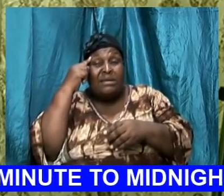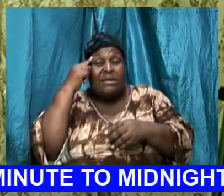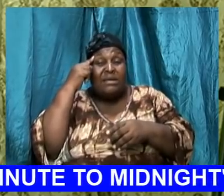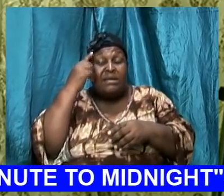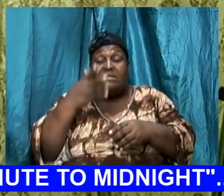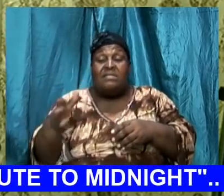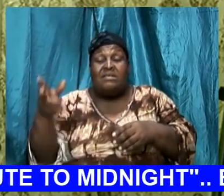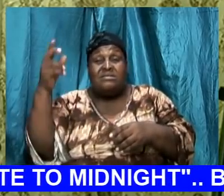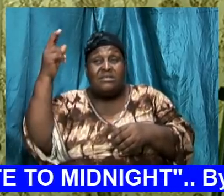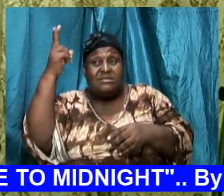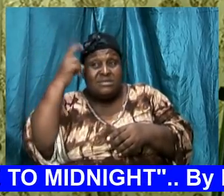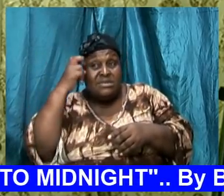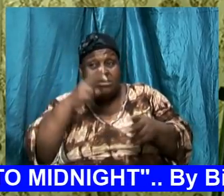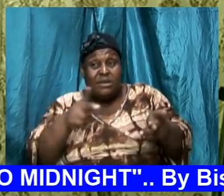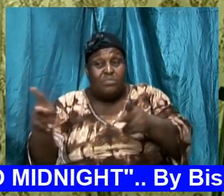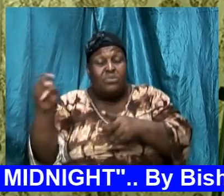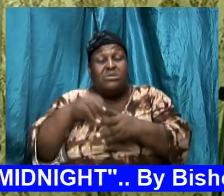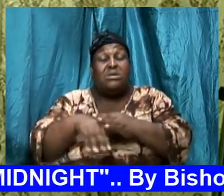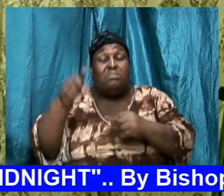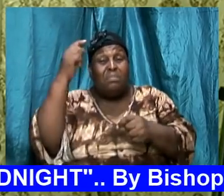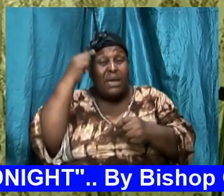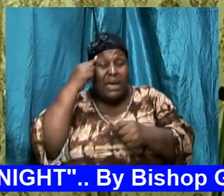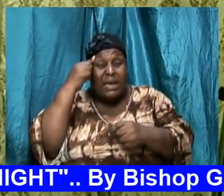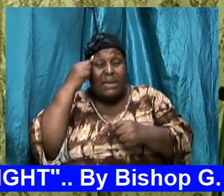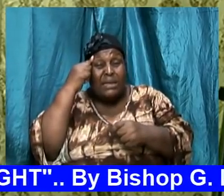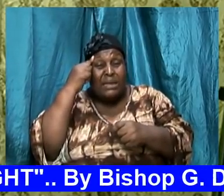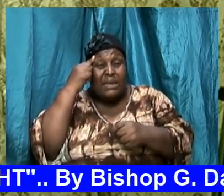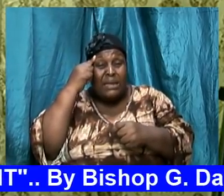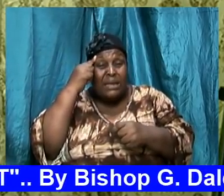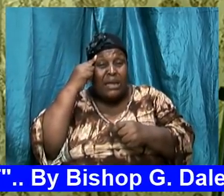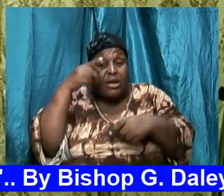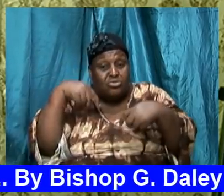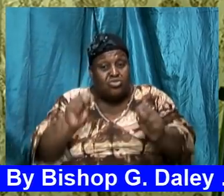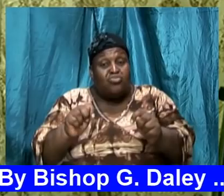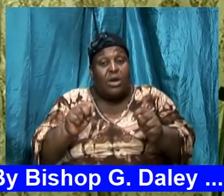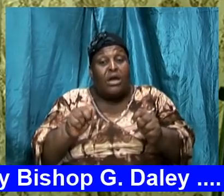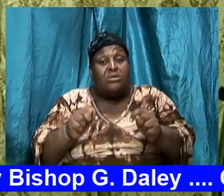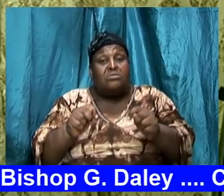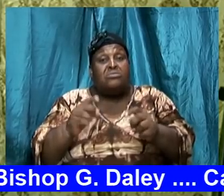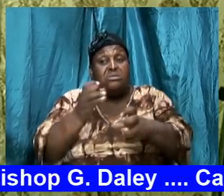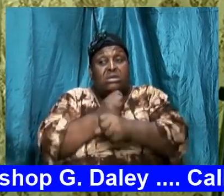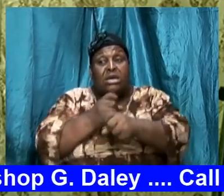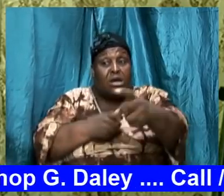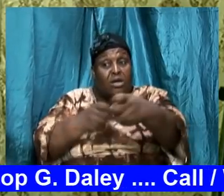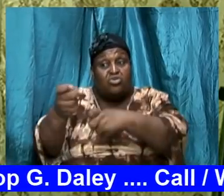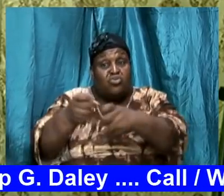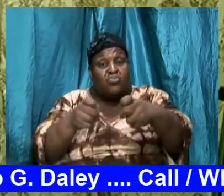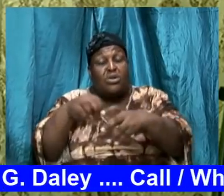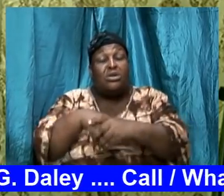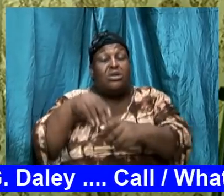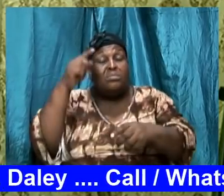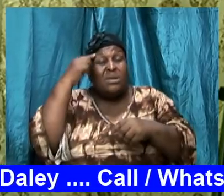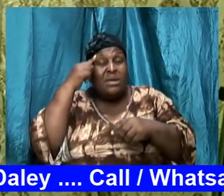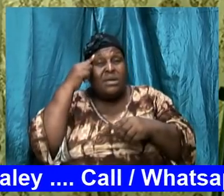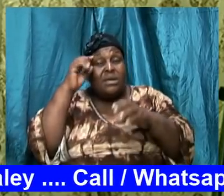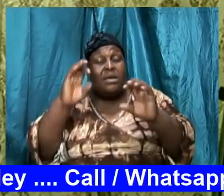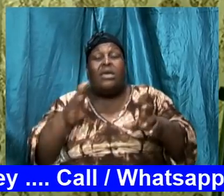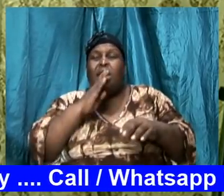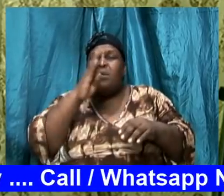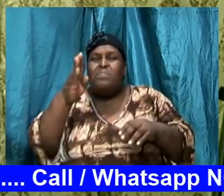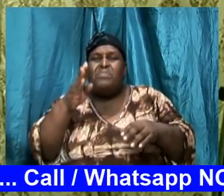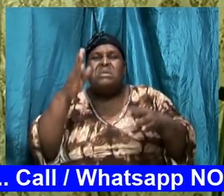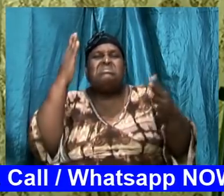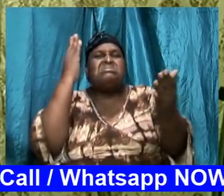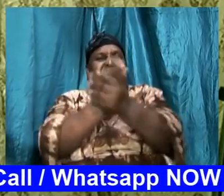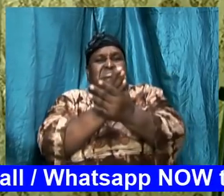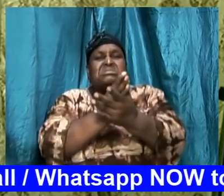inject their thoughts that he injects and therefore try to make take root can be a hindrance and stop us